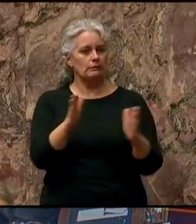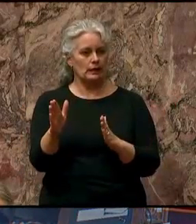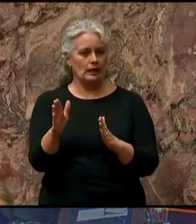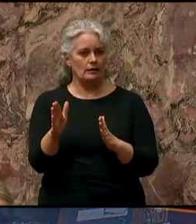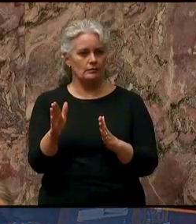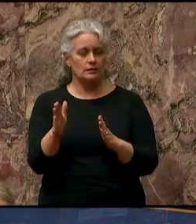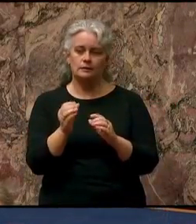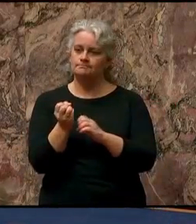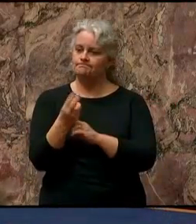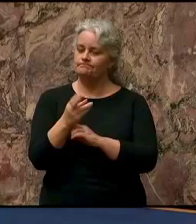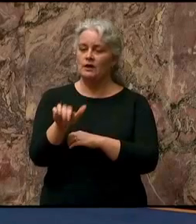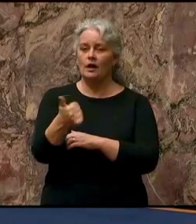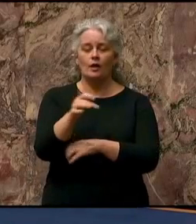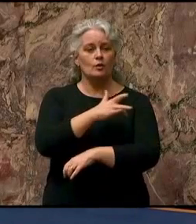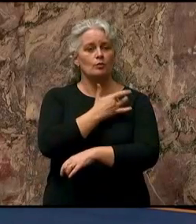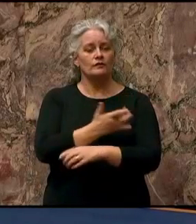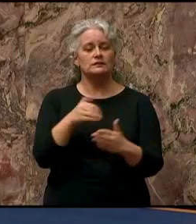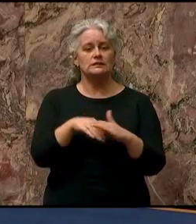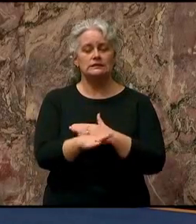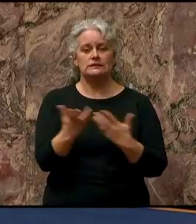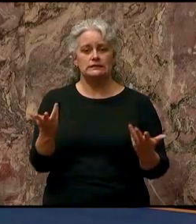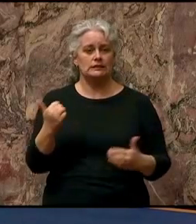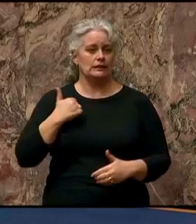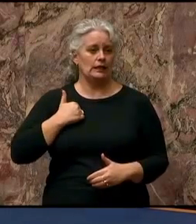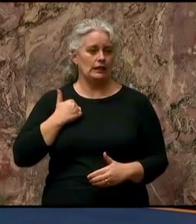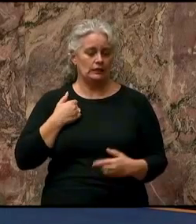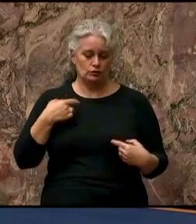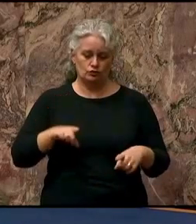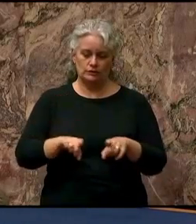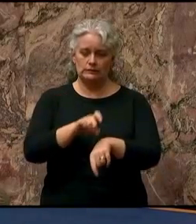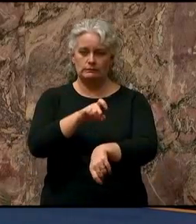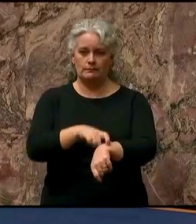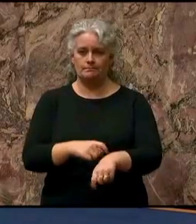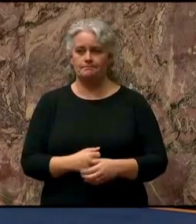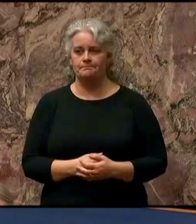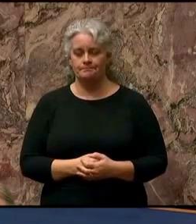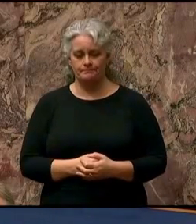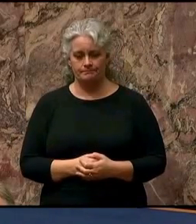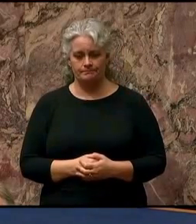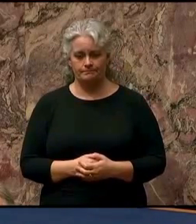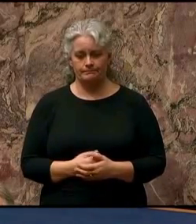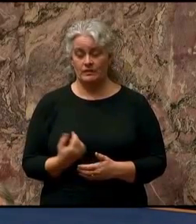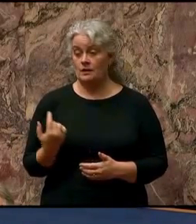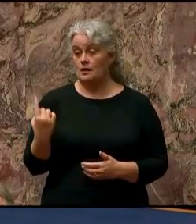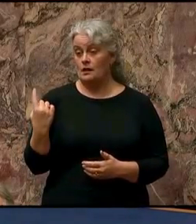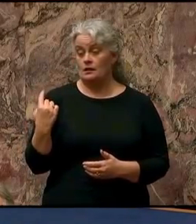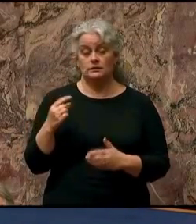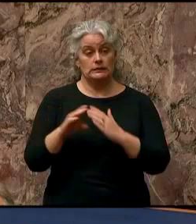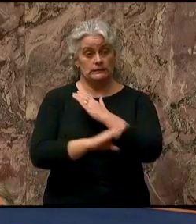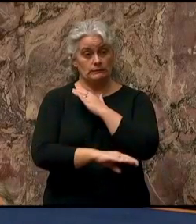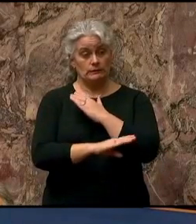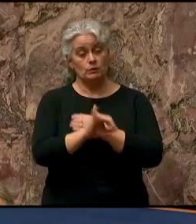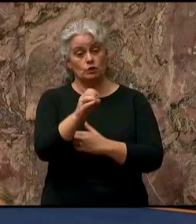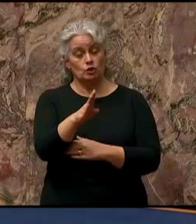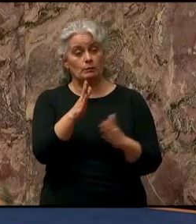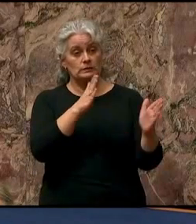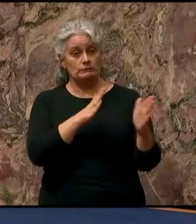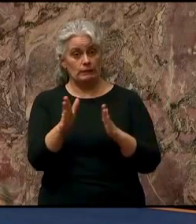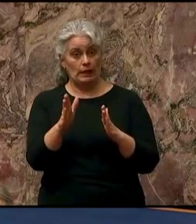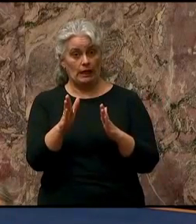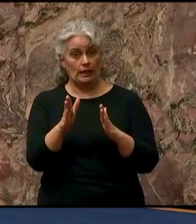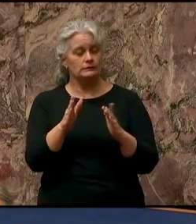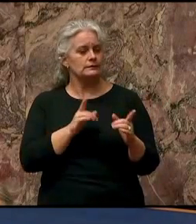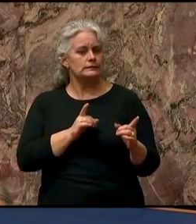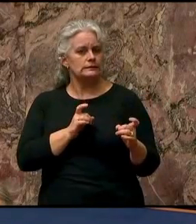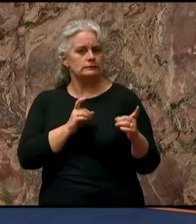than any other province in Canada during that same period. Last September, the Jobs Plan was accelerated